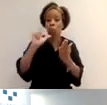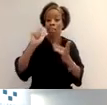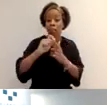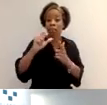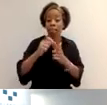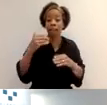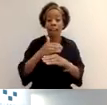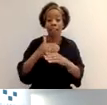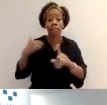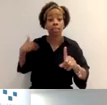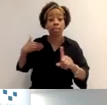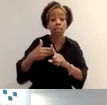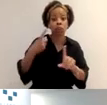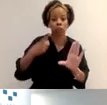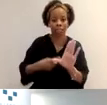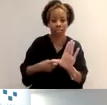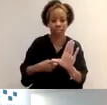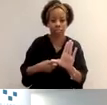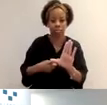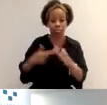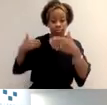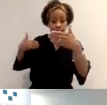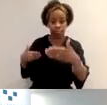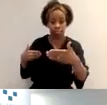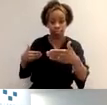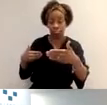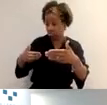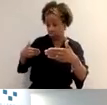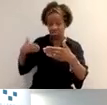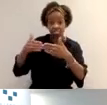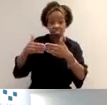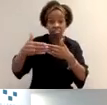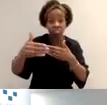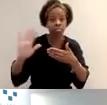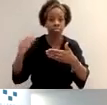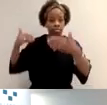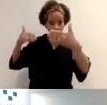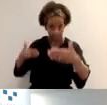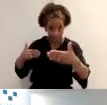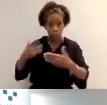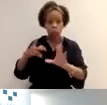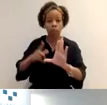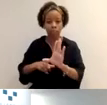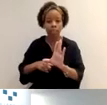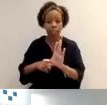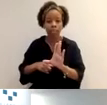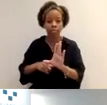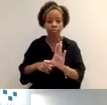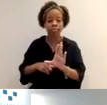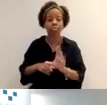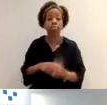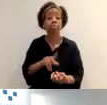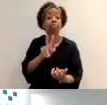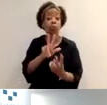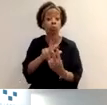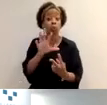It has to be within that two year period. Anything outside of that won't be looked at or considered. There's two ways of doing this. You